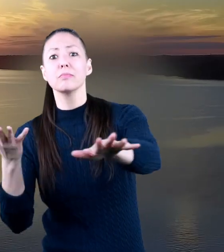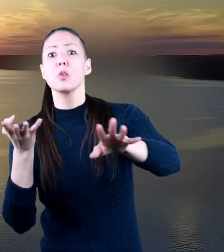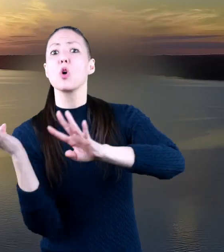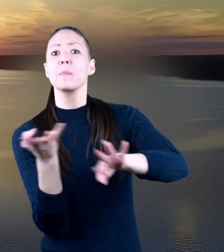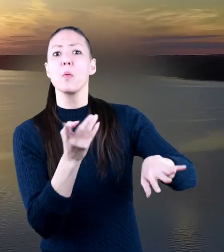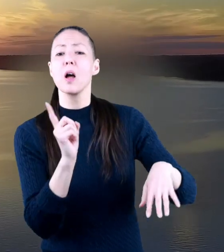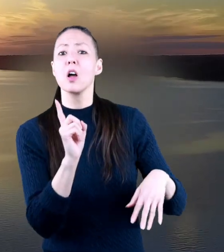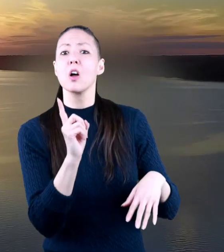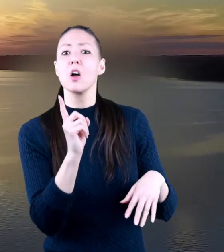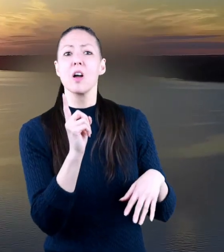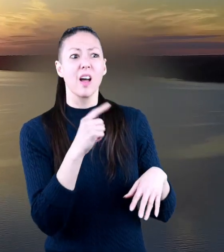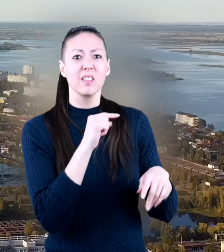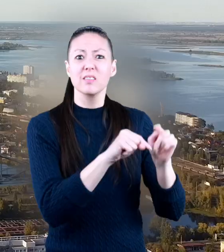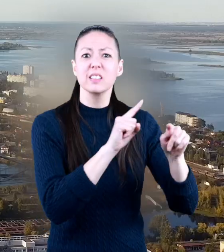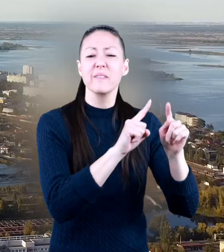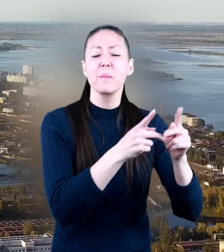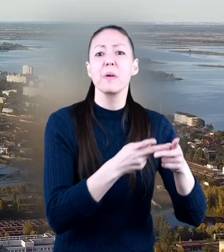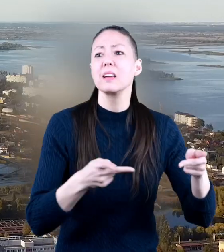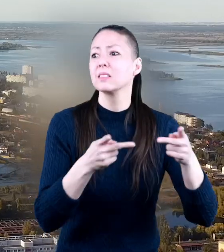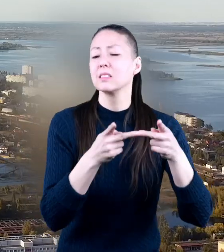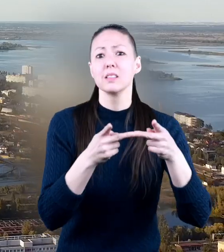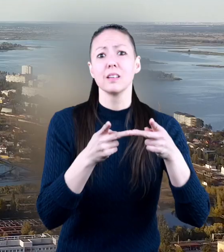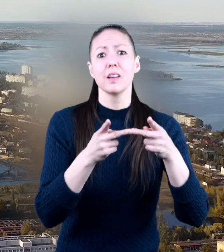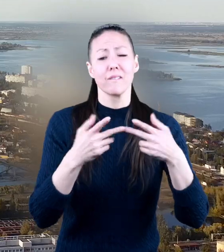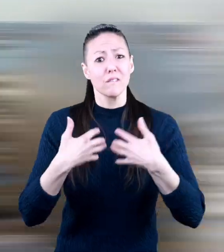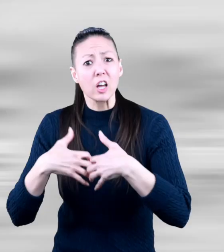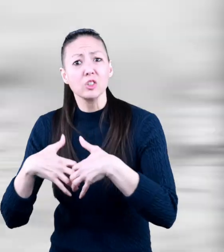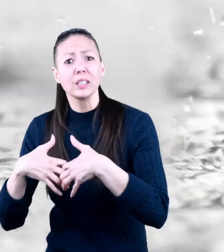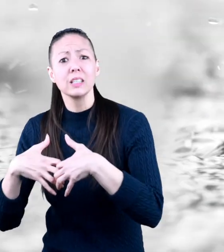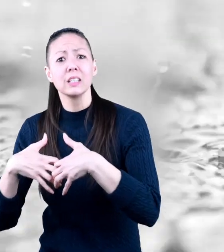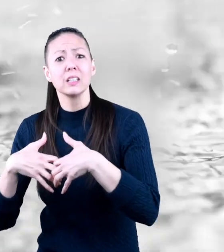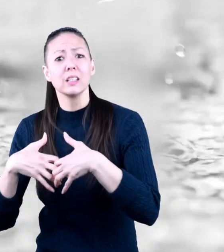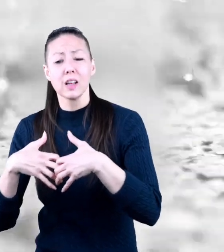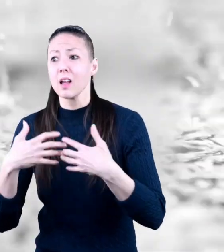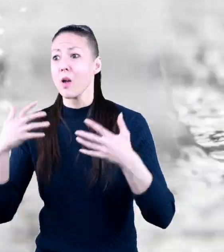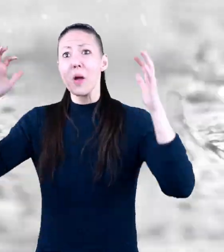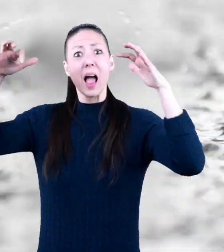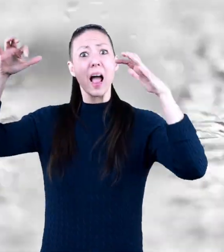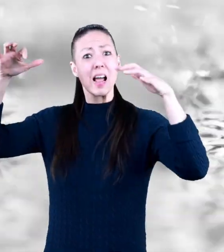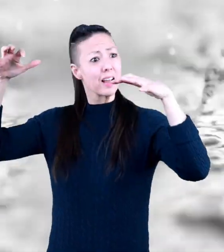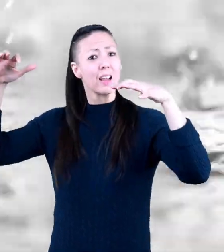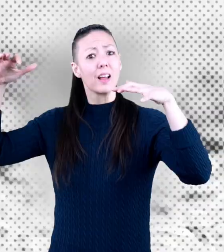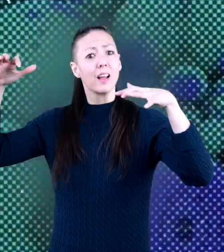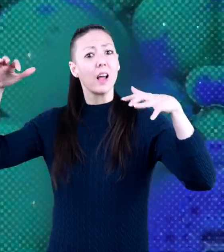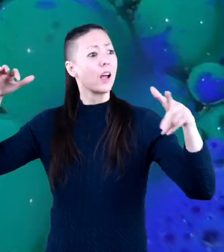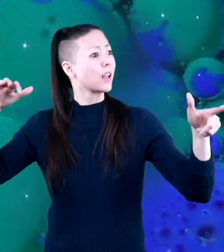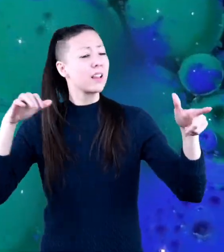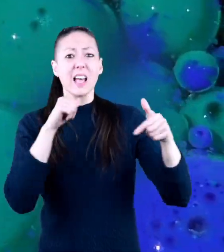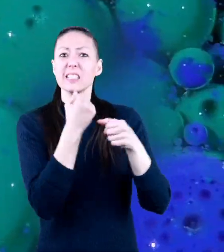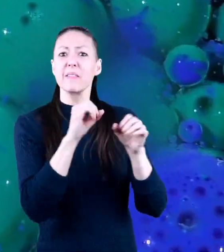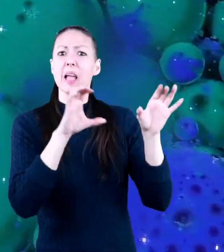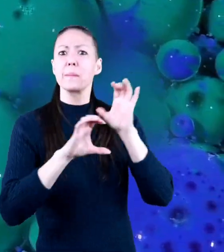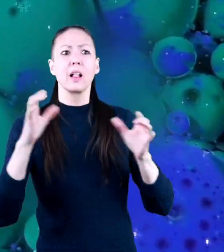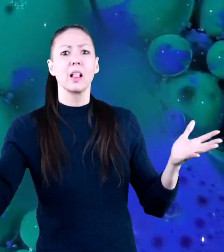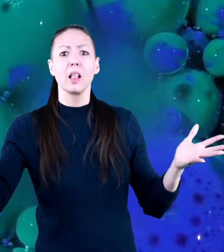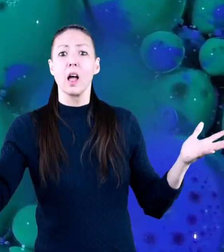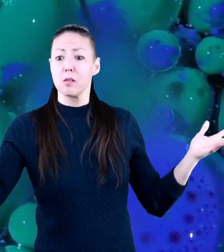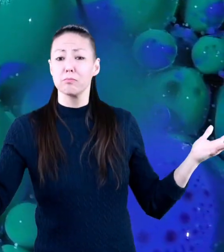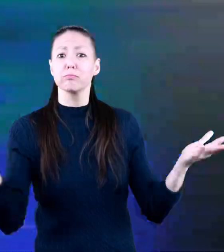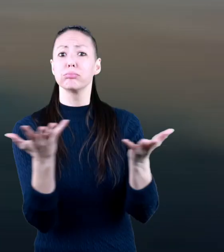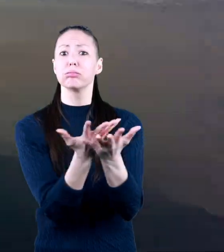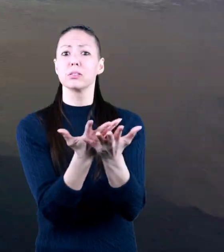into bodies of water from places like factories other times it happens when rainwater mixes with unsafe chemicals